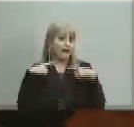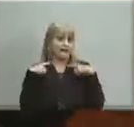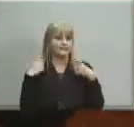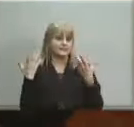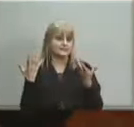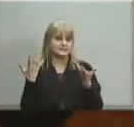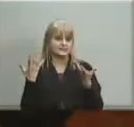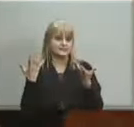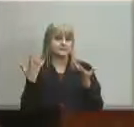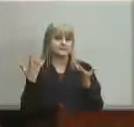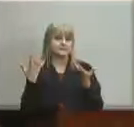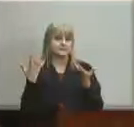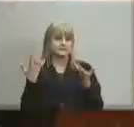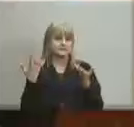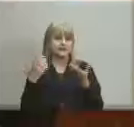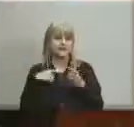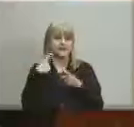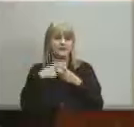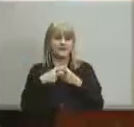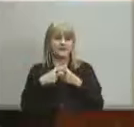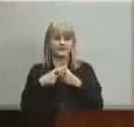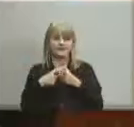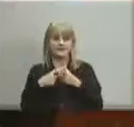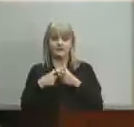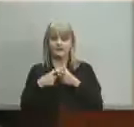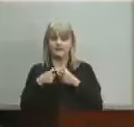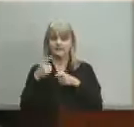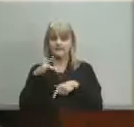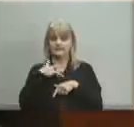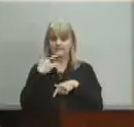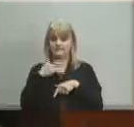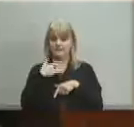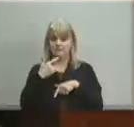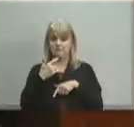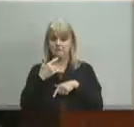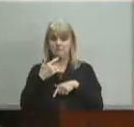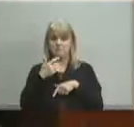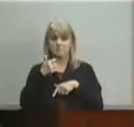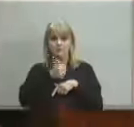and then made to feel that it's their own fault